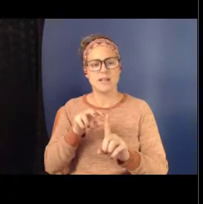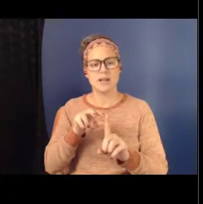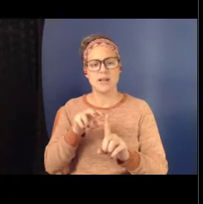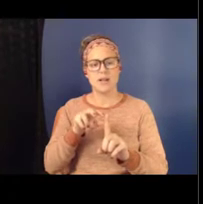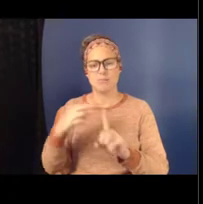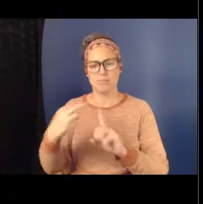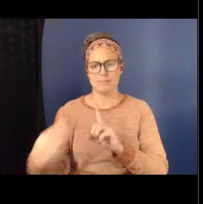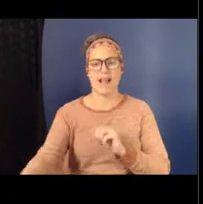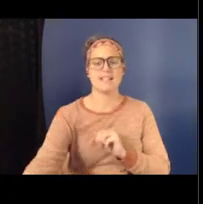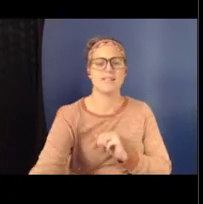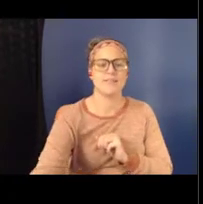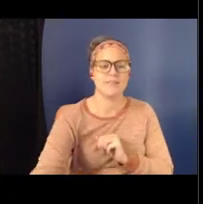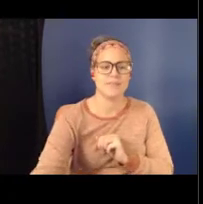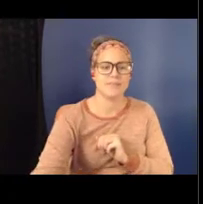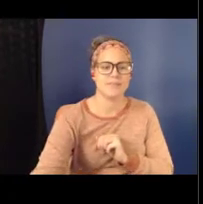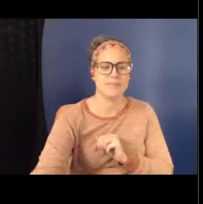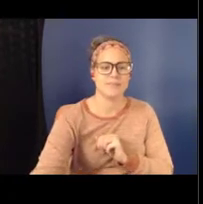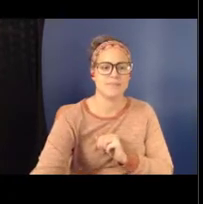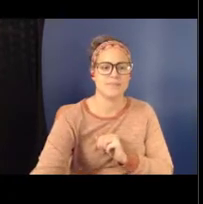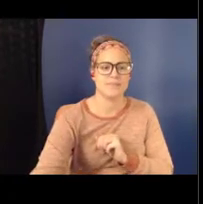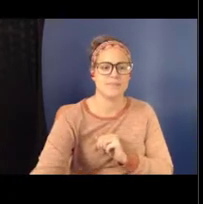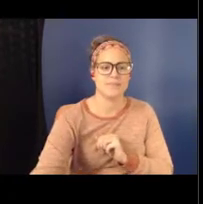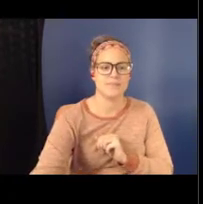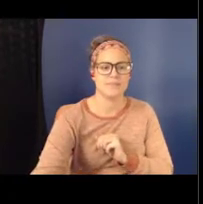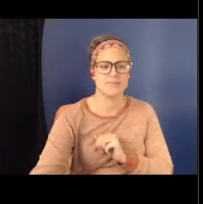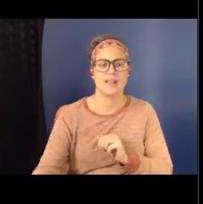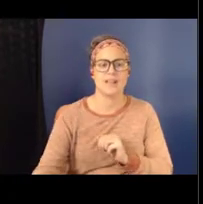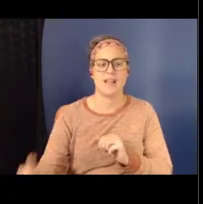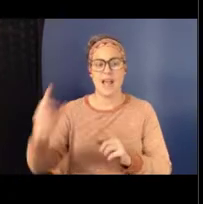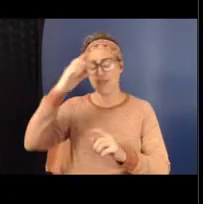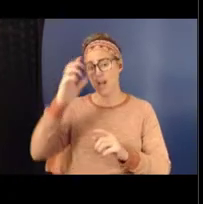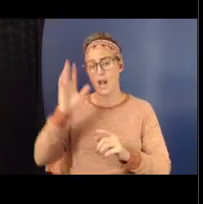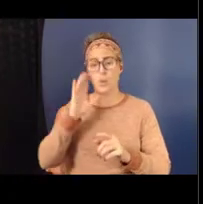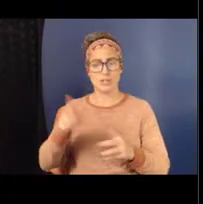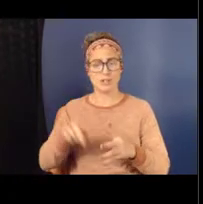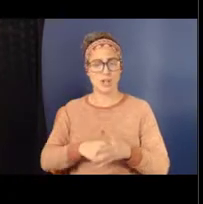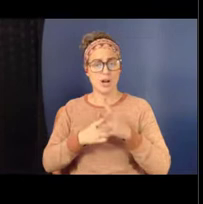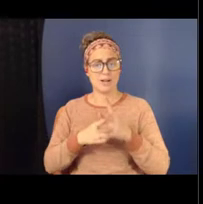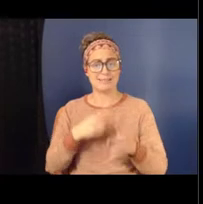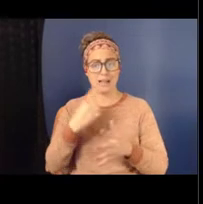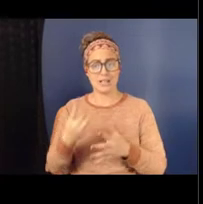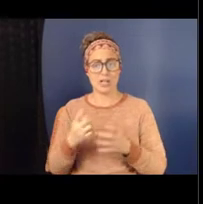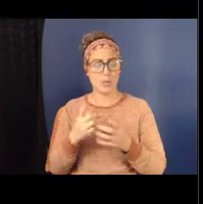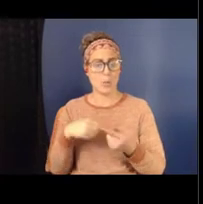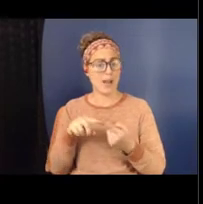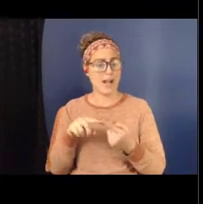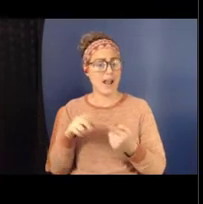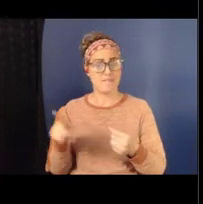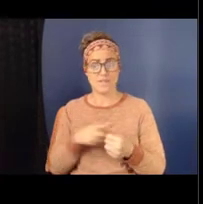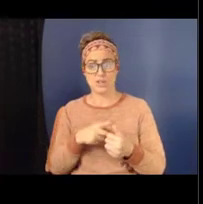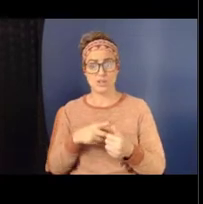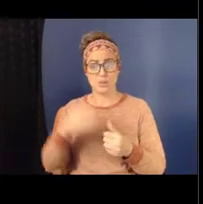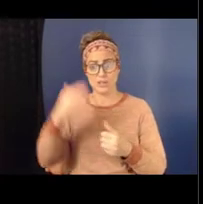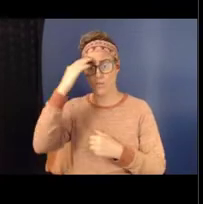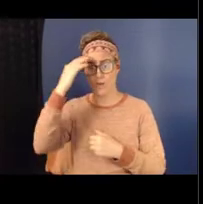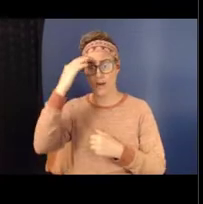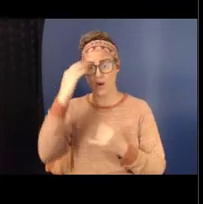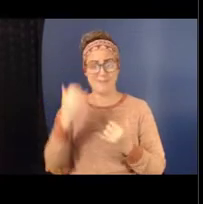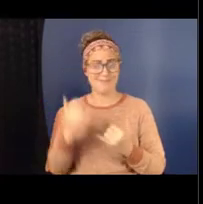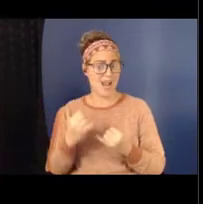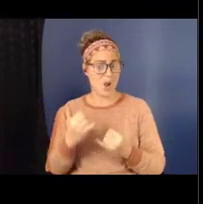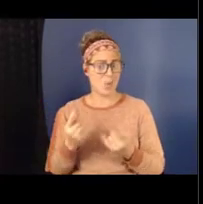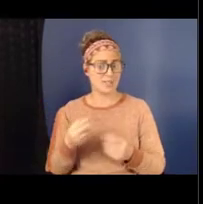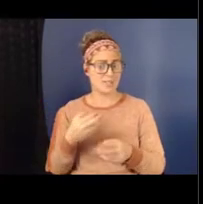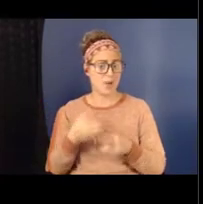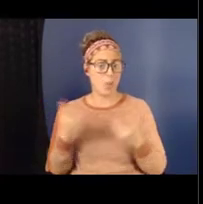So, I thought I'd start with telling you how I first, when I first became aware of what's now being called